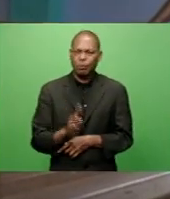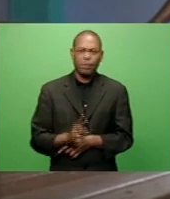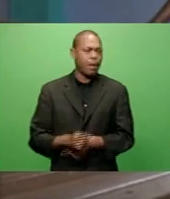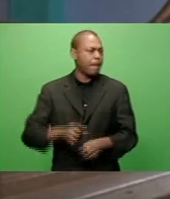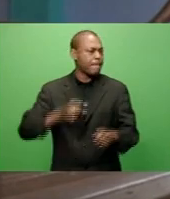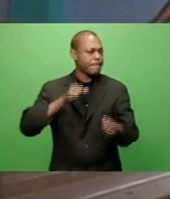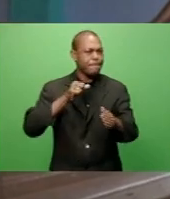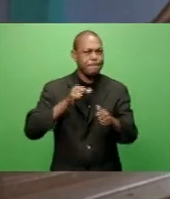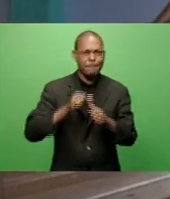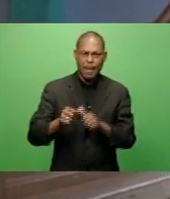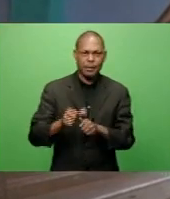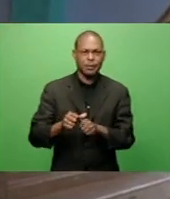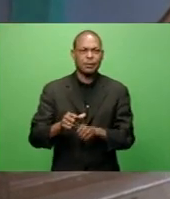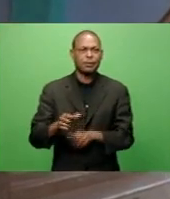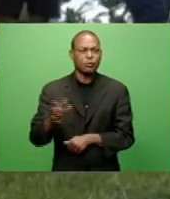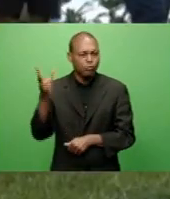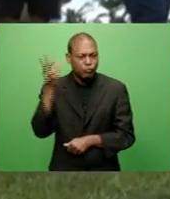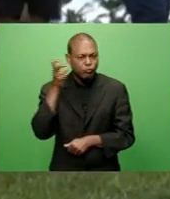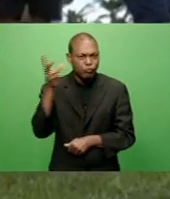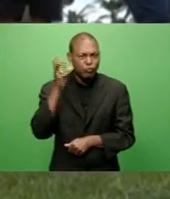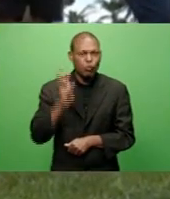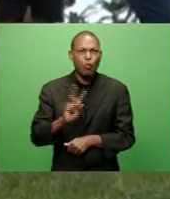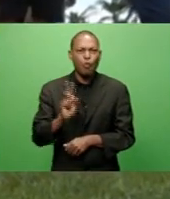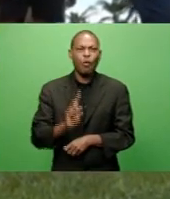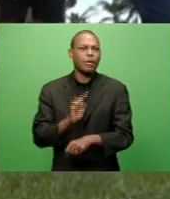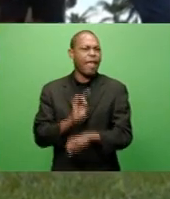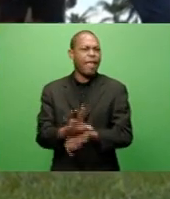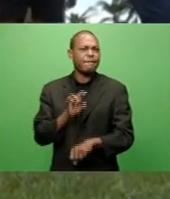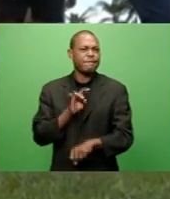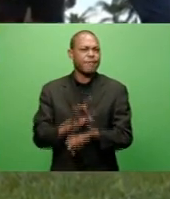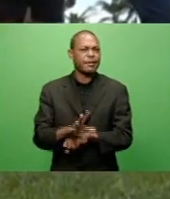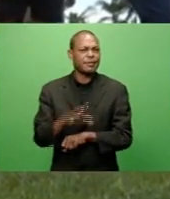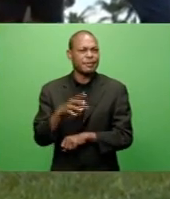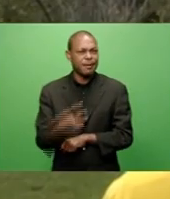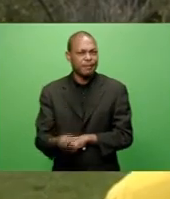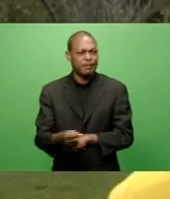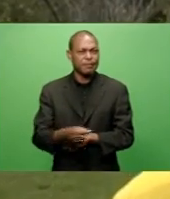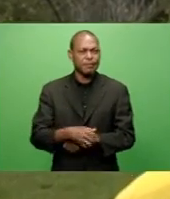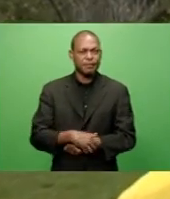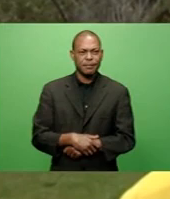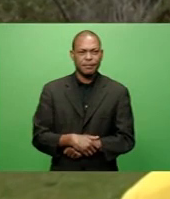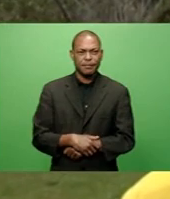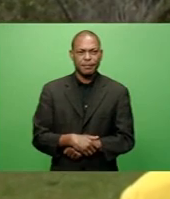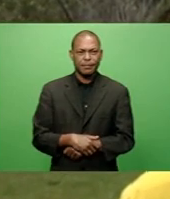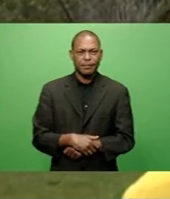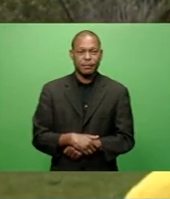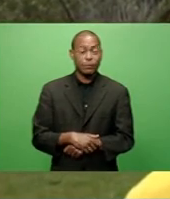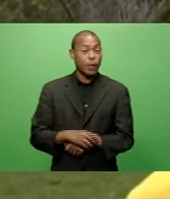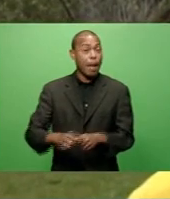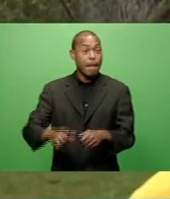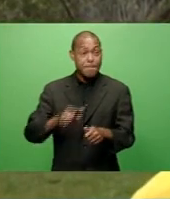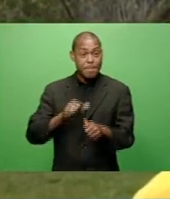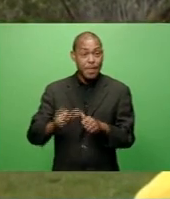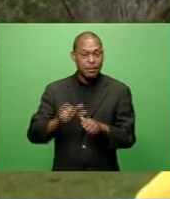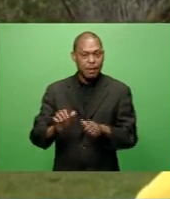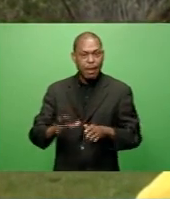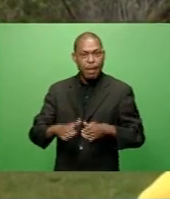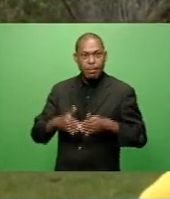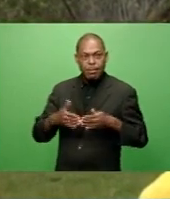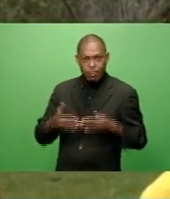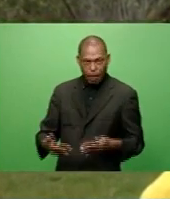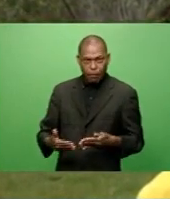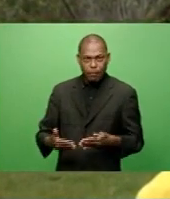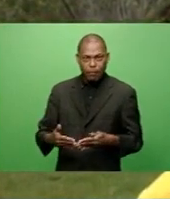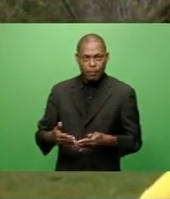that the villagers adhere to the recommendation of the technical experts. It's better to listen to what they're saying,